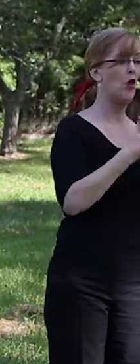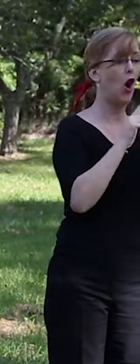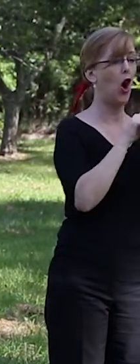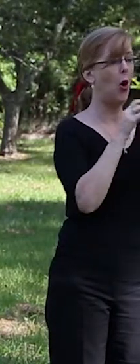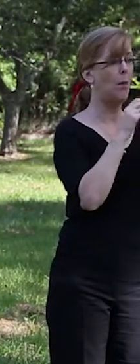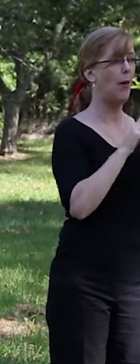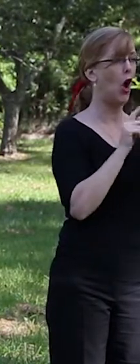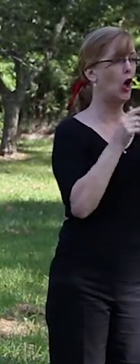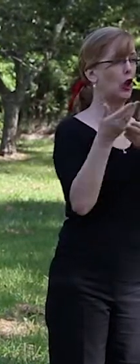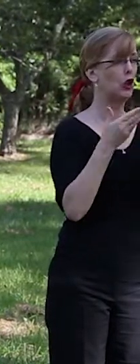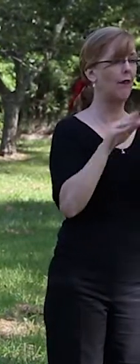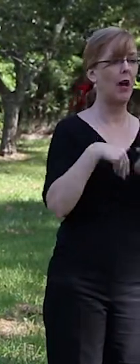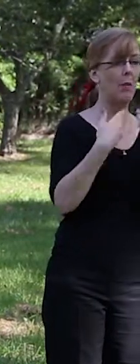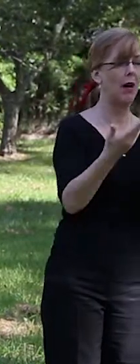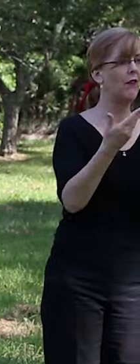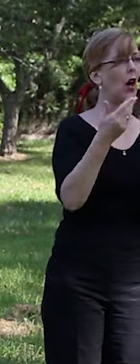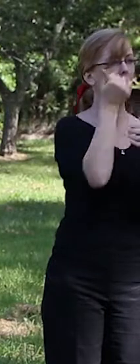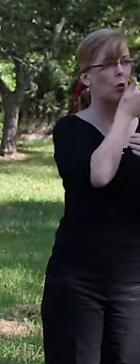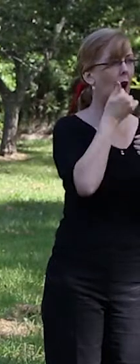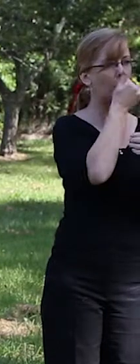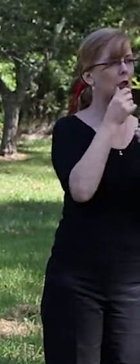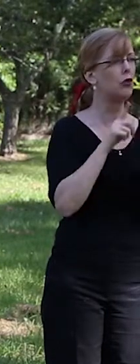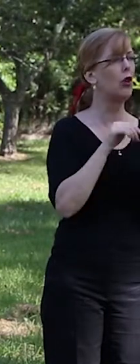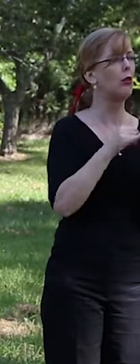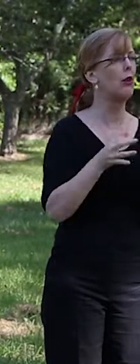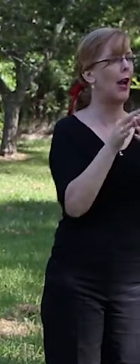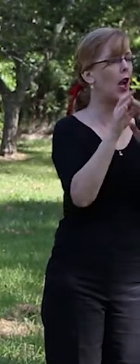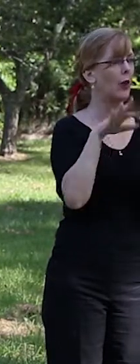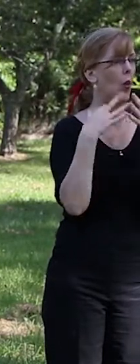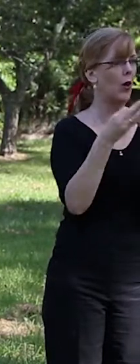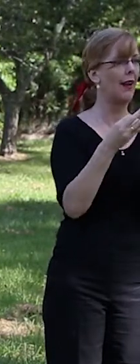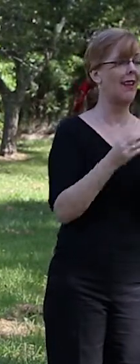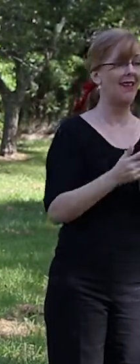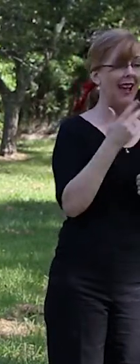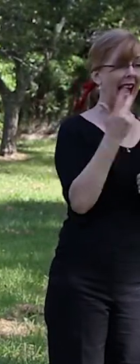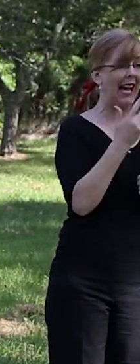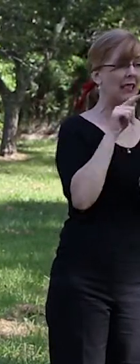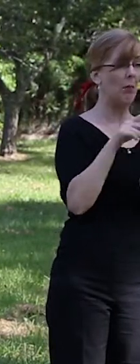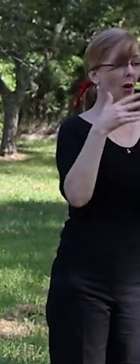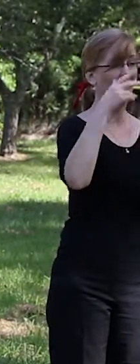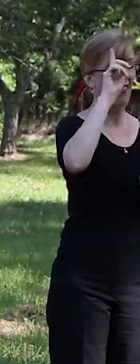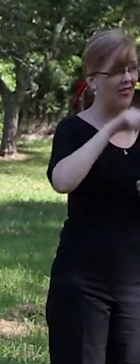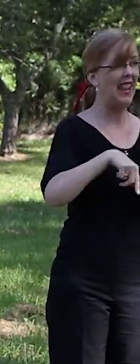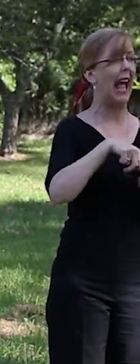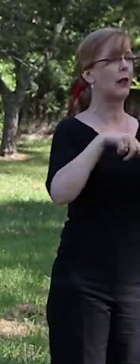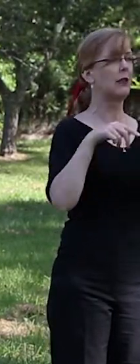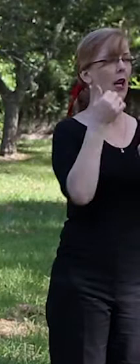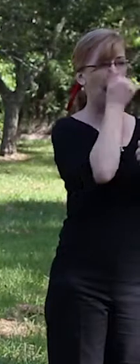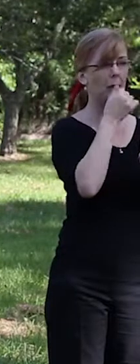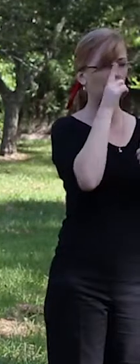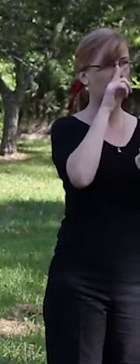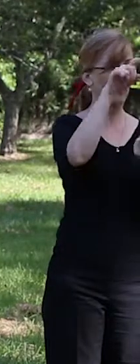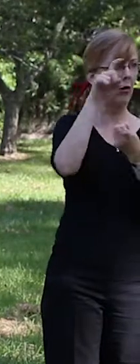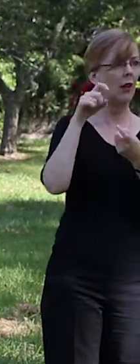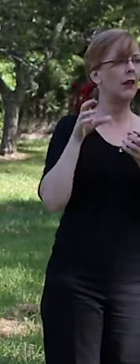to Aboriginal and Torres Strait Islander organisations, across the nation, and over 18,500 Aboriginal people have been employed into real jobs.